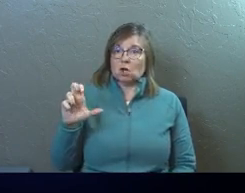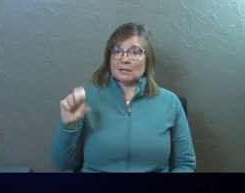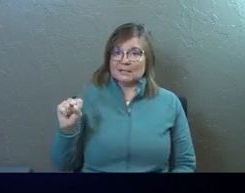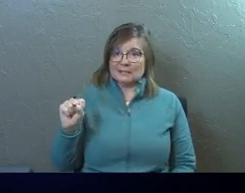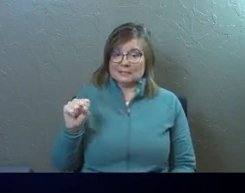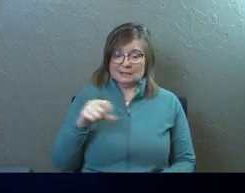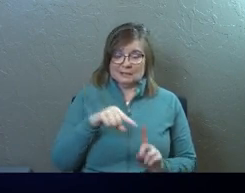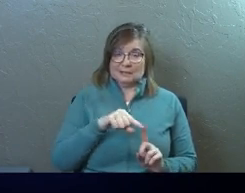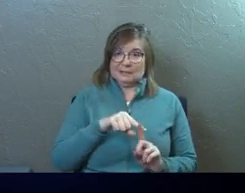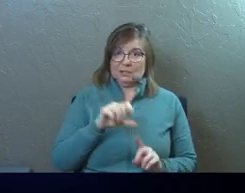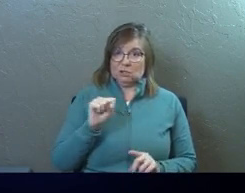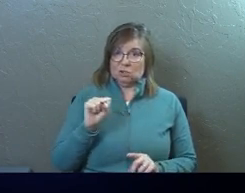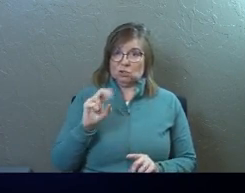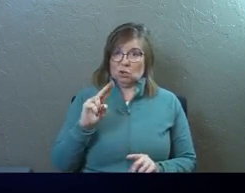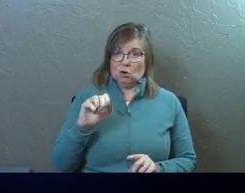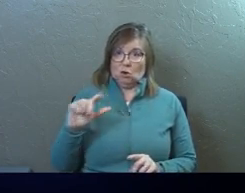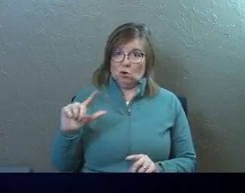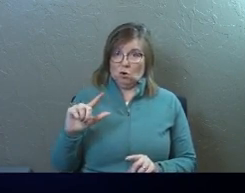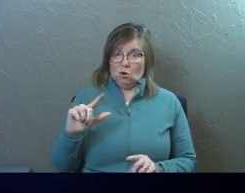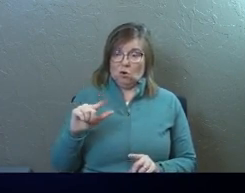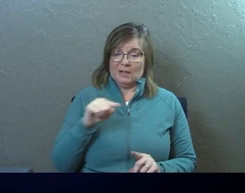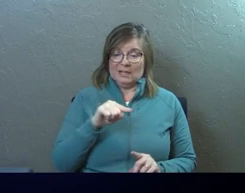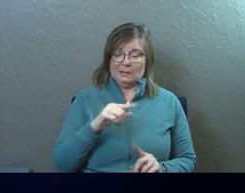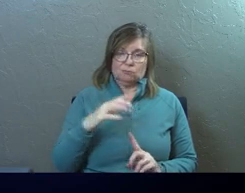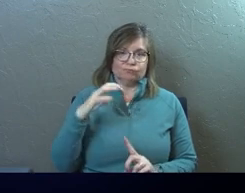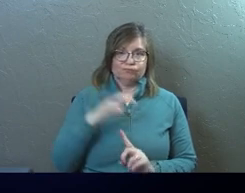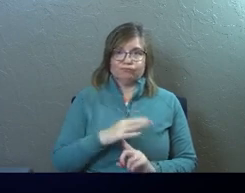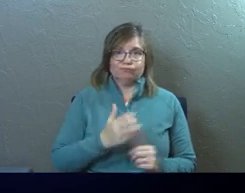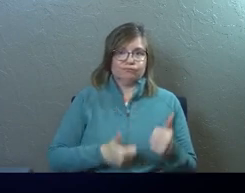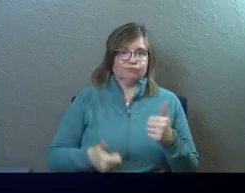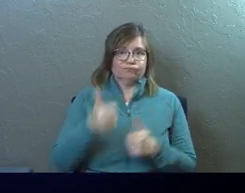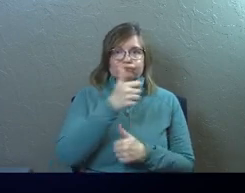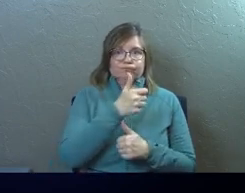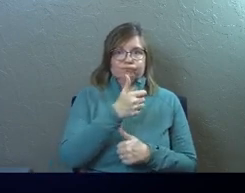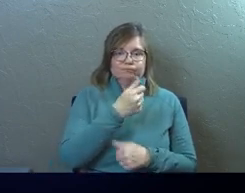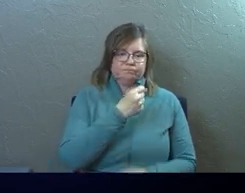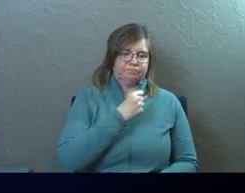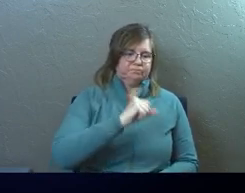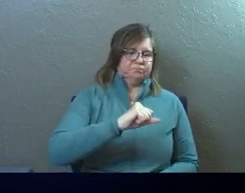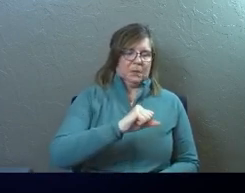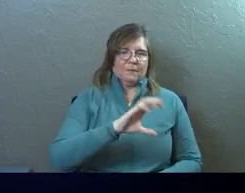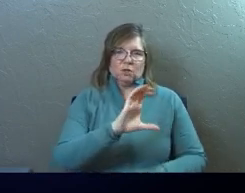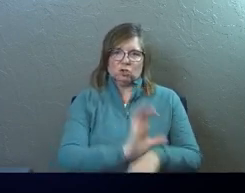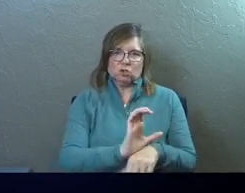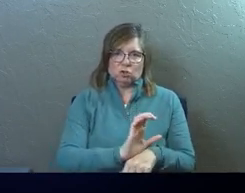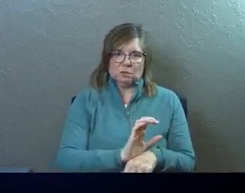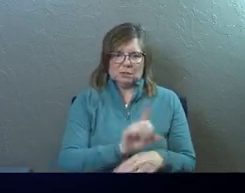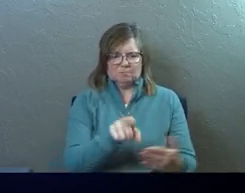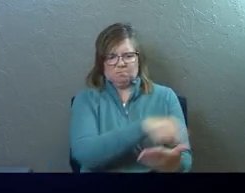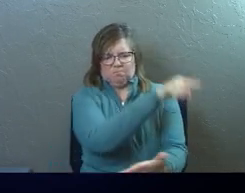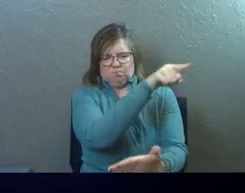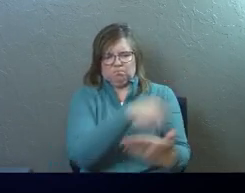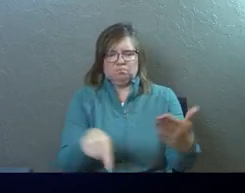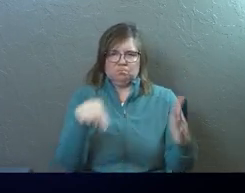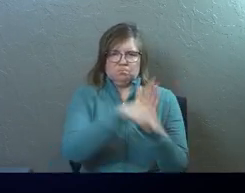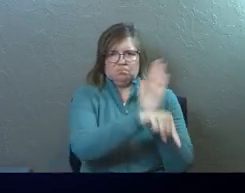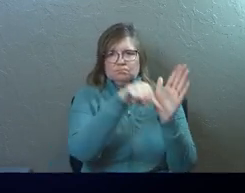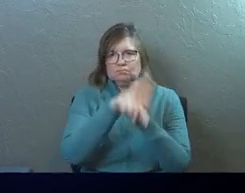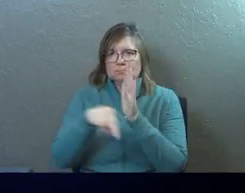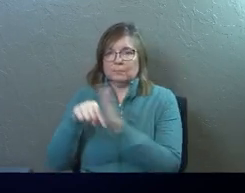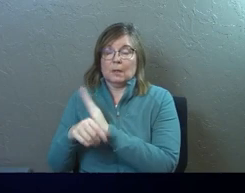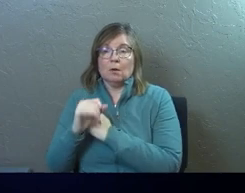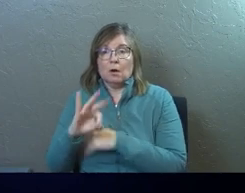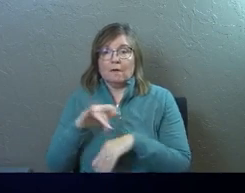And Saul was the chief opponent of the church, the chief persecutor of